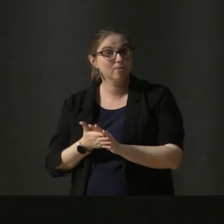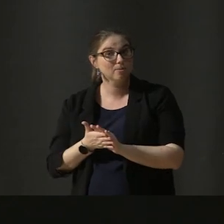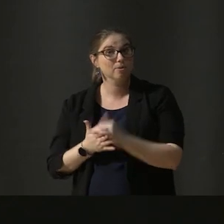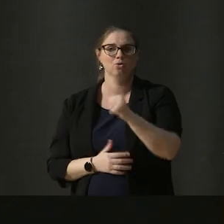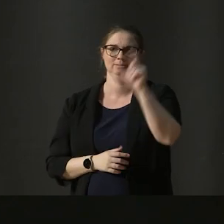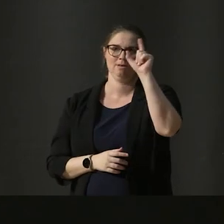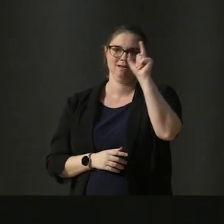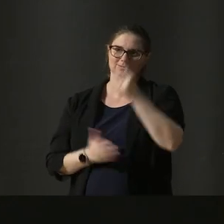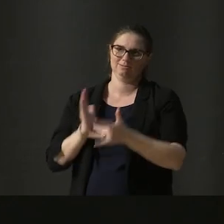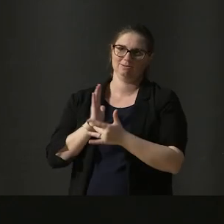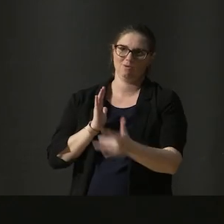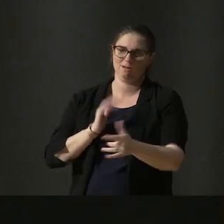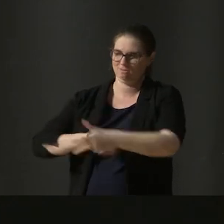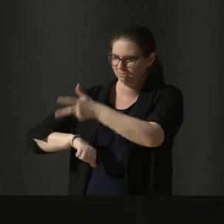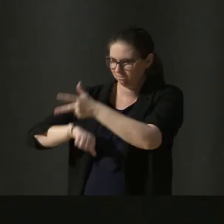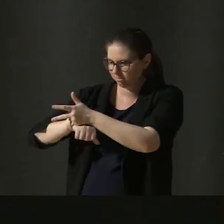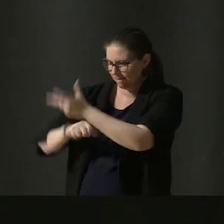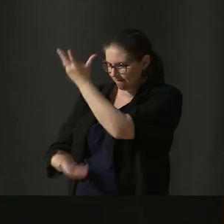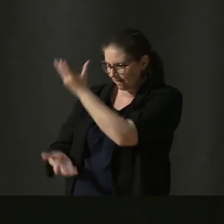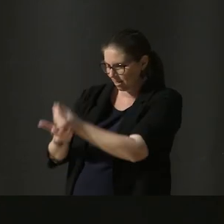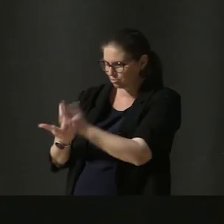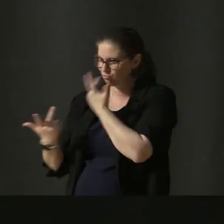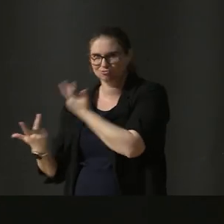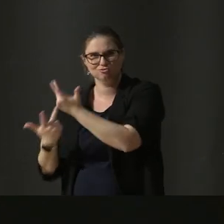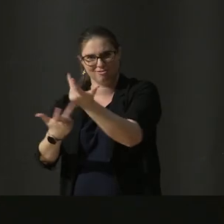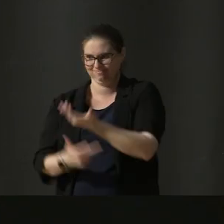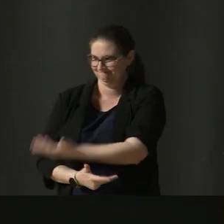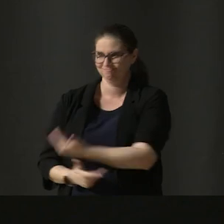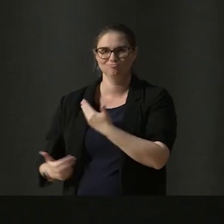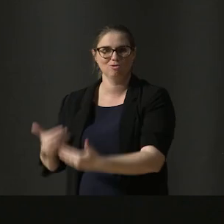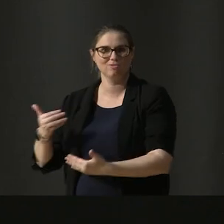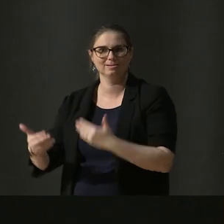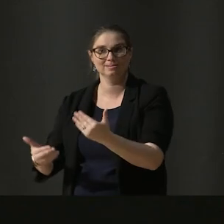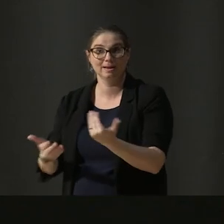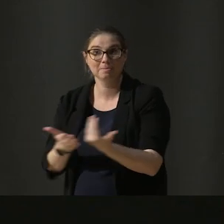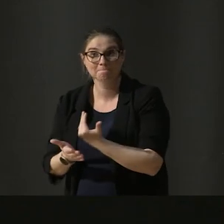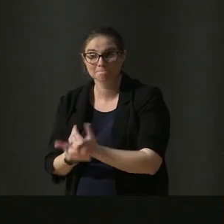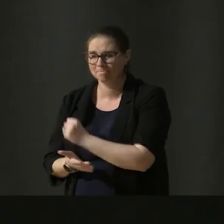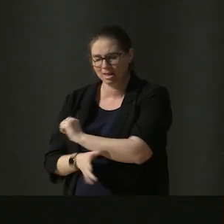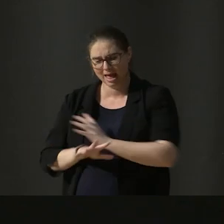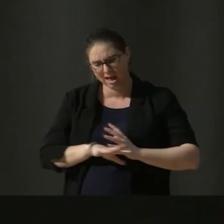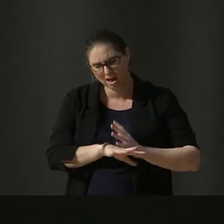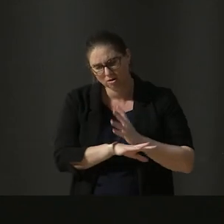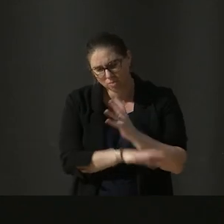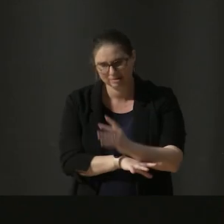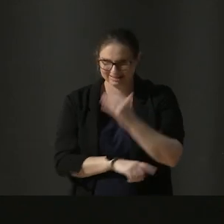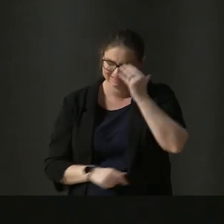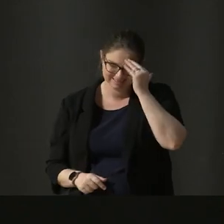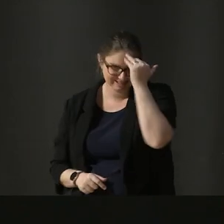and then showcase the musicians' everyday process and preserve the results of their hard work and diligence.